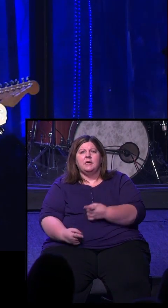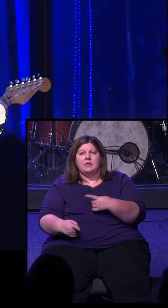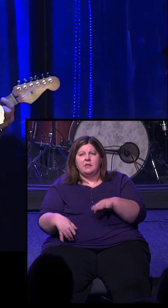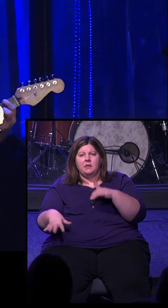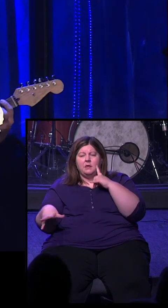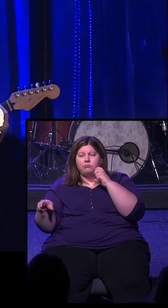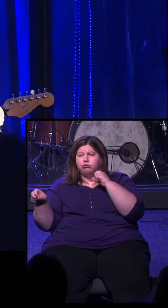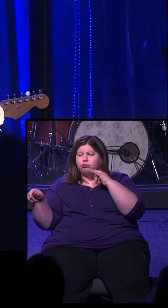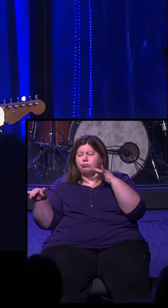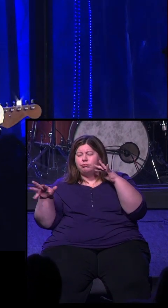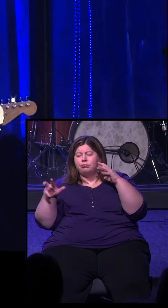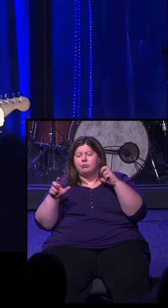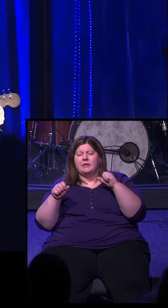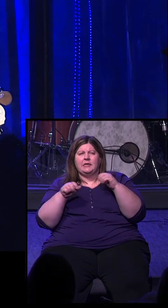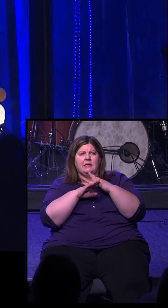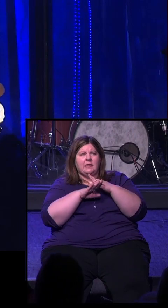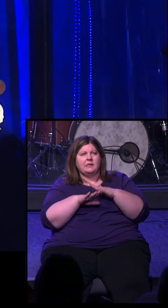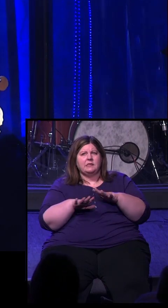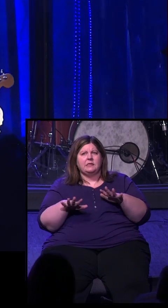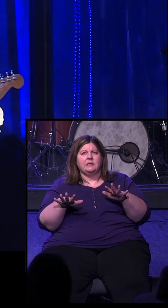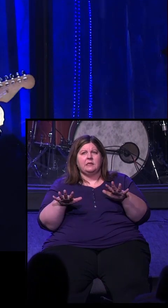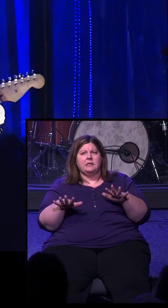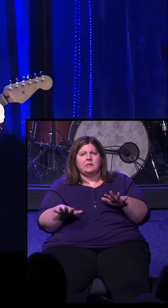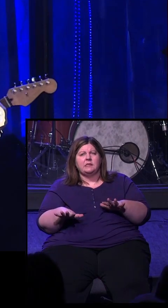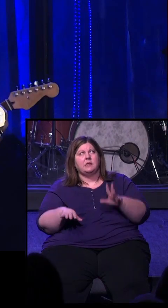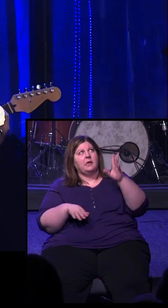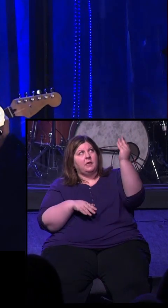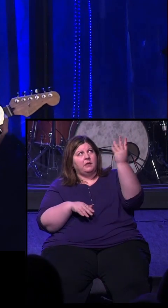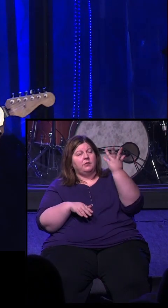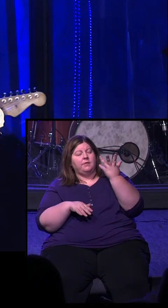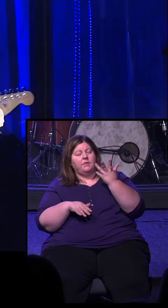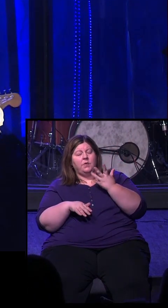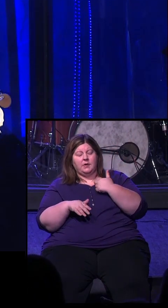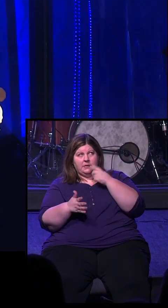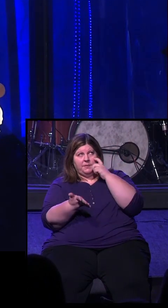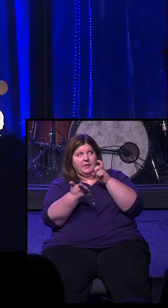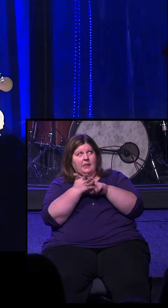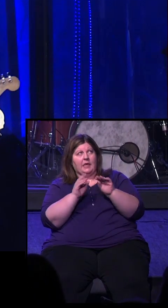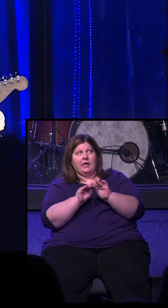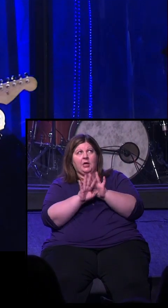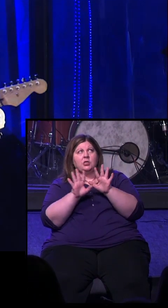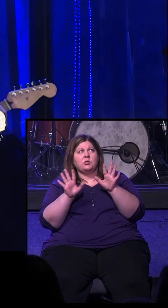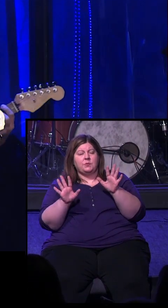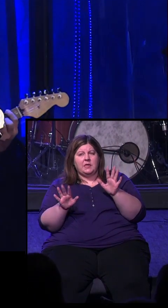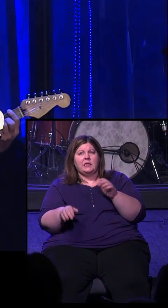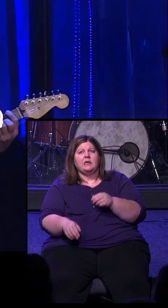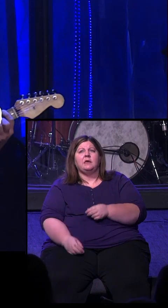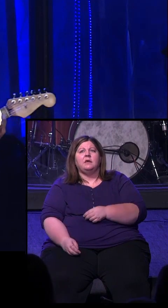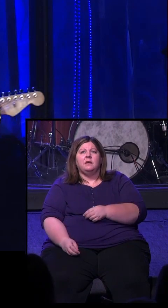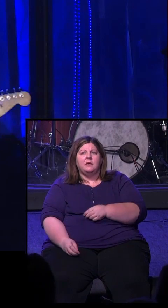In the thunder, in the stillness, let your voice be clear to